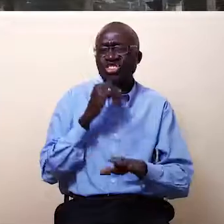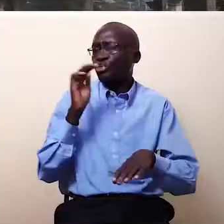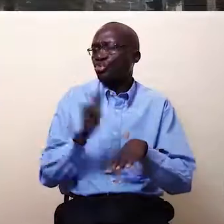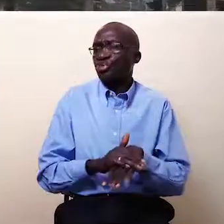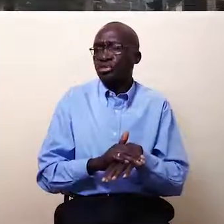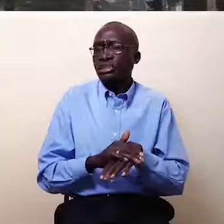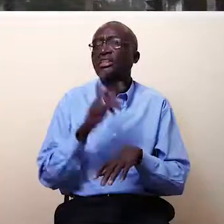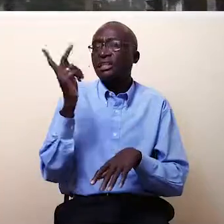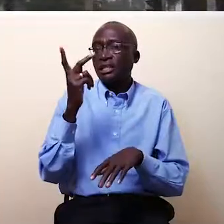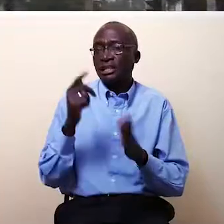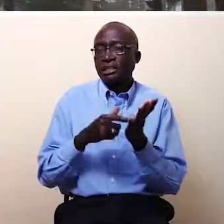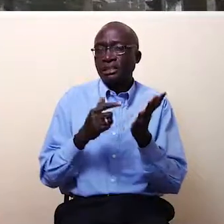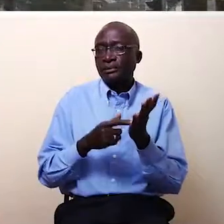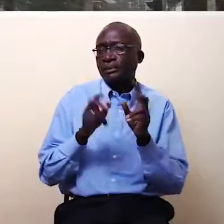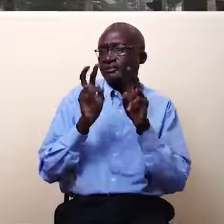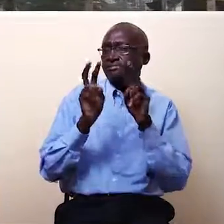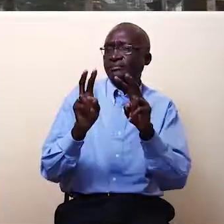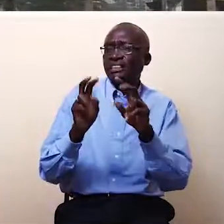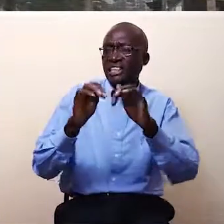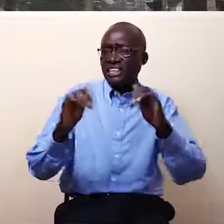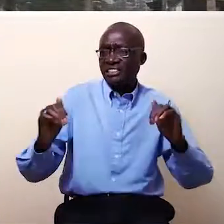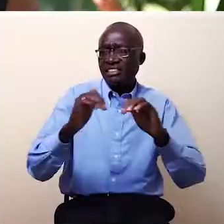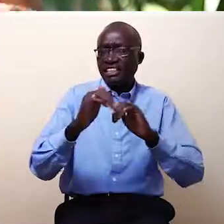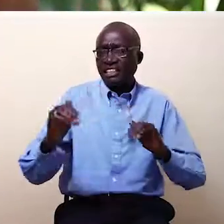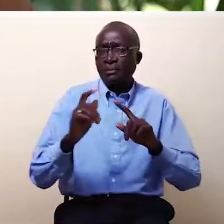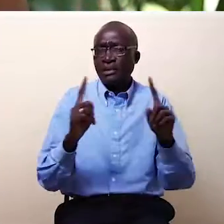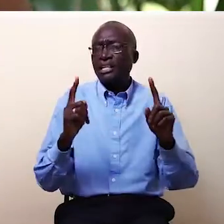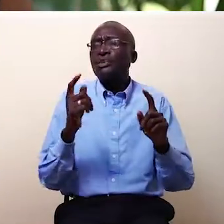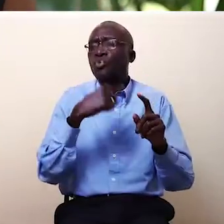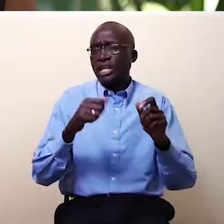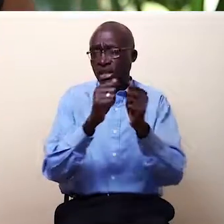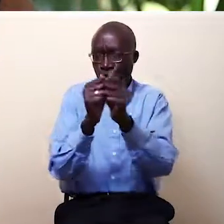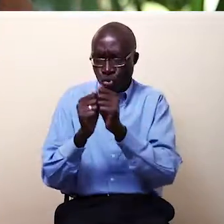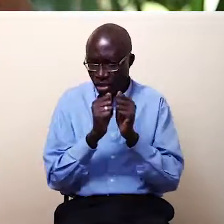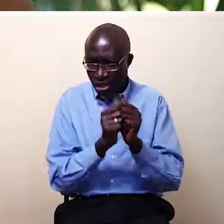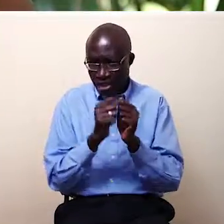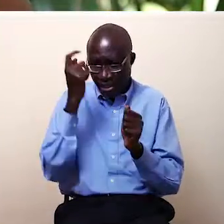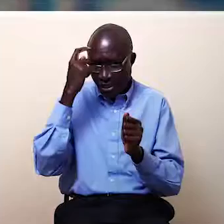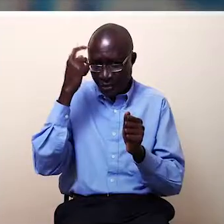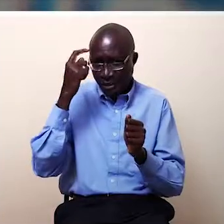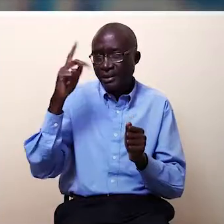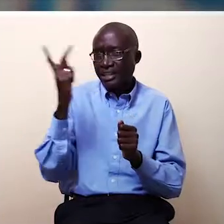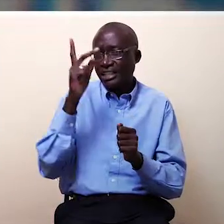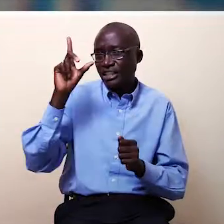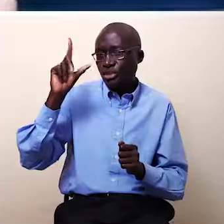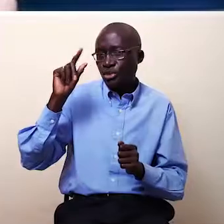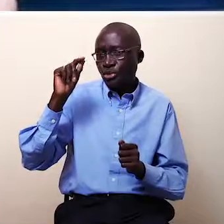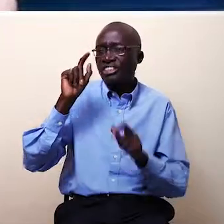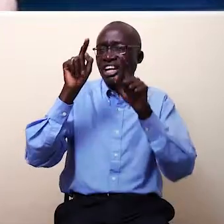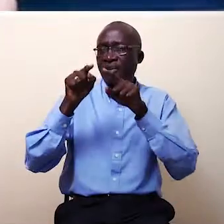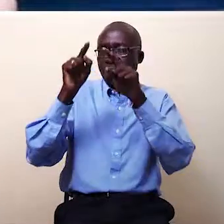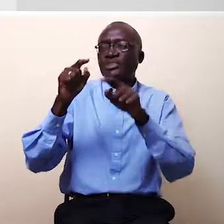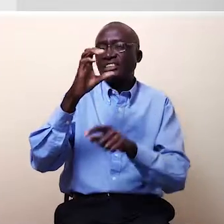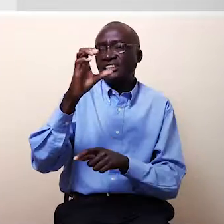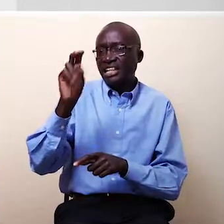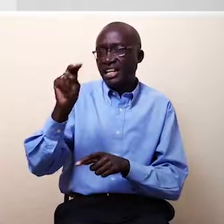Kenya sometimes is portrayed to be seen as so divided, but I think we are so together. Look at Kenyans on Twitter. Kenyans are ridiculing CNN